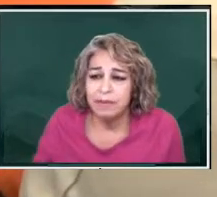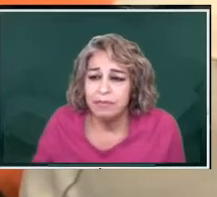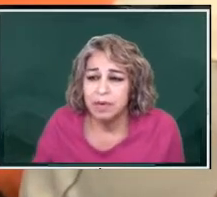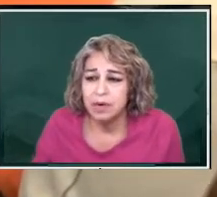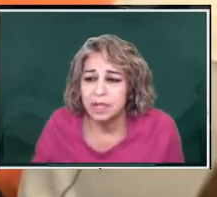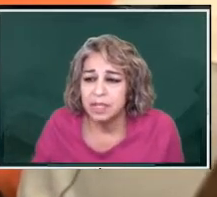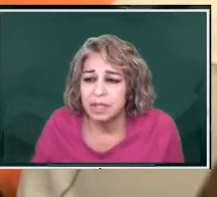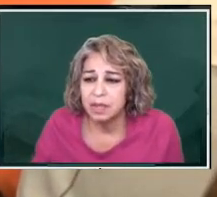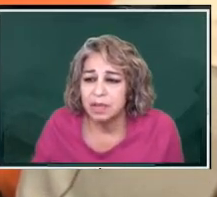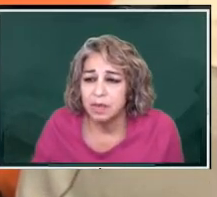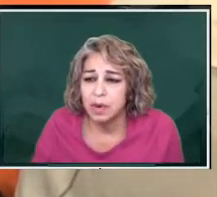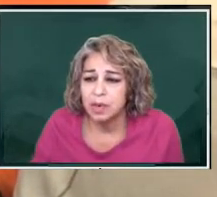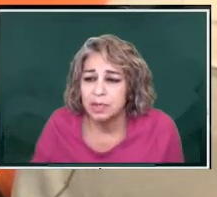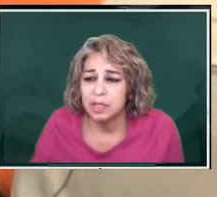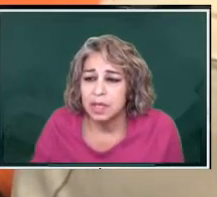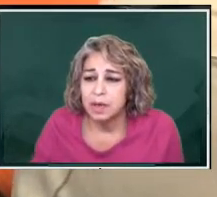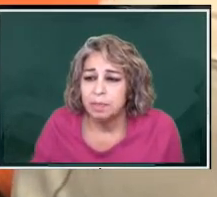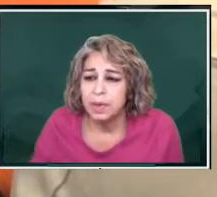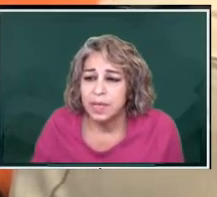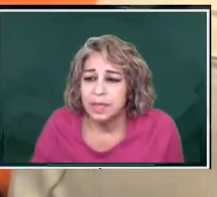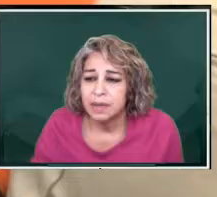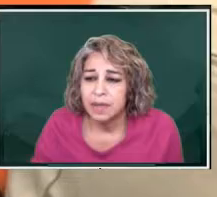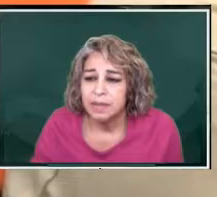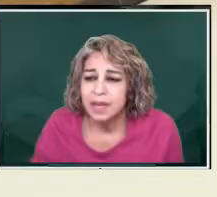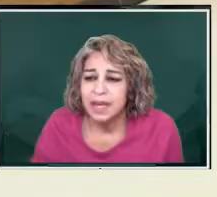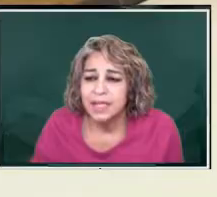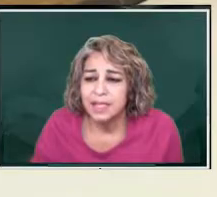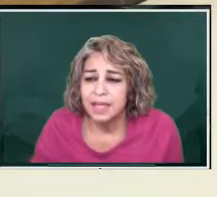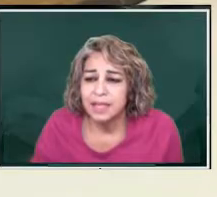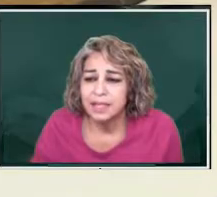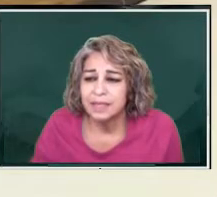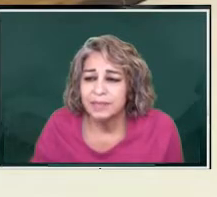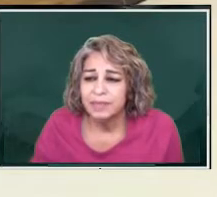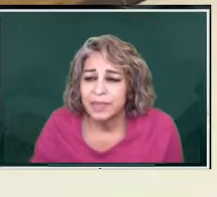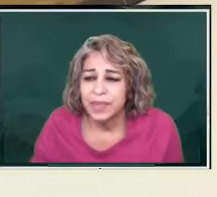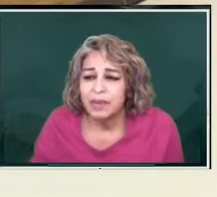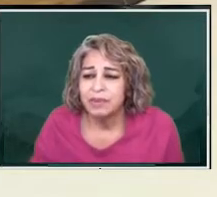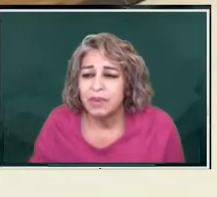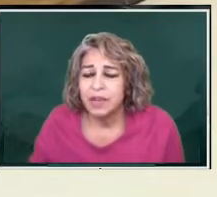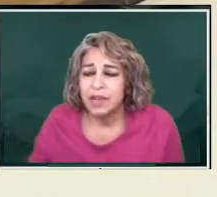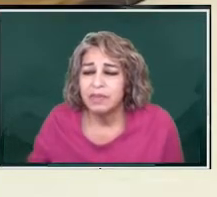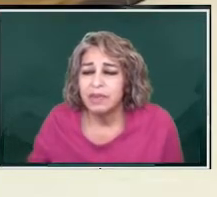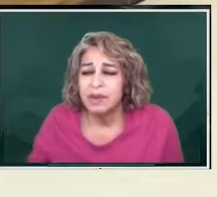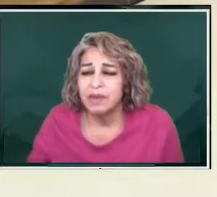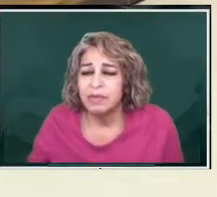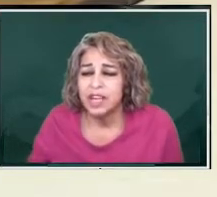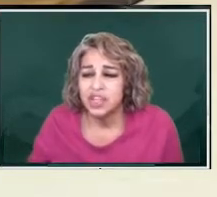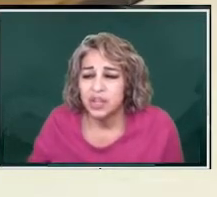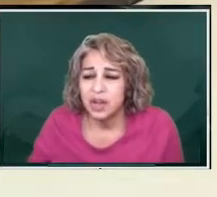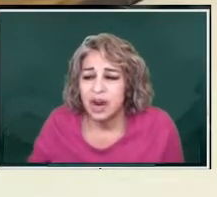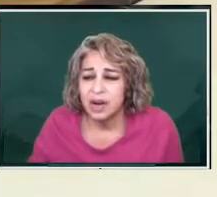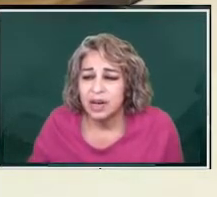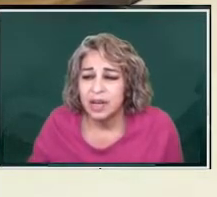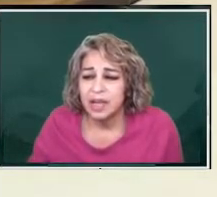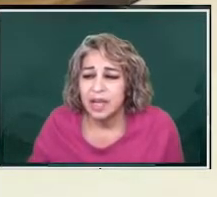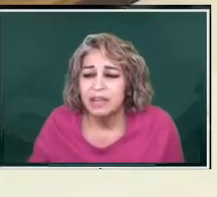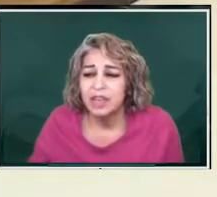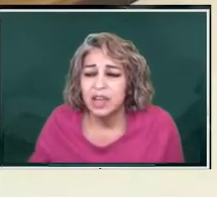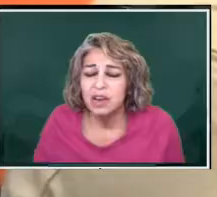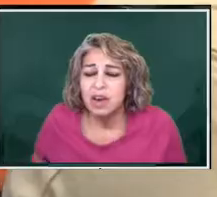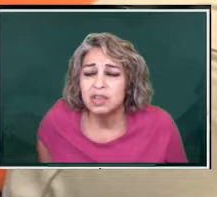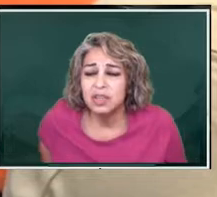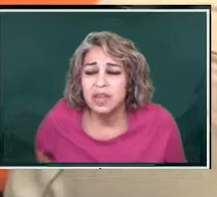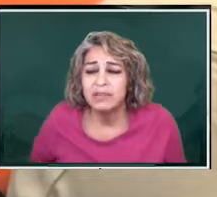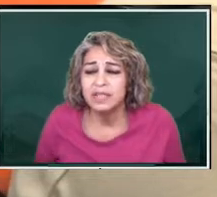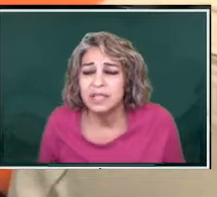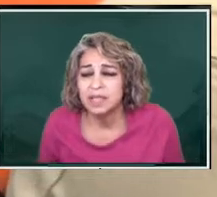do it by force the roads but the next thing is for the governor of National Guard if